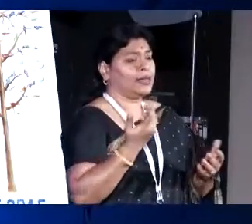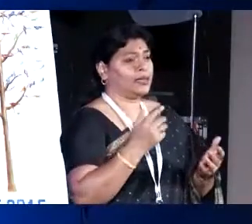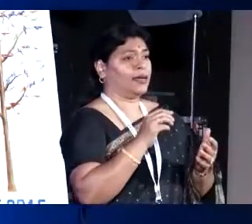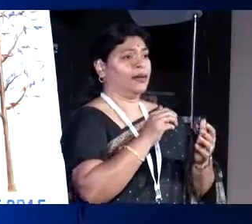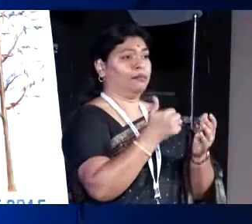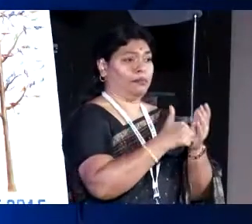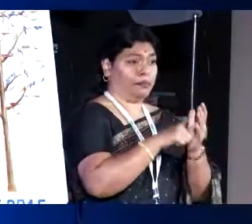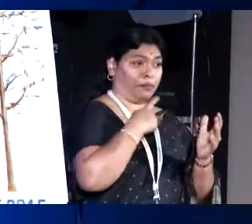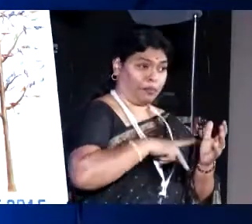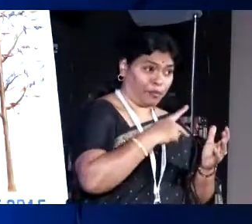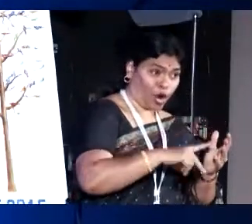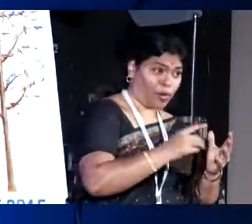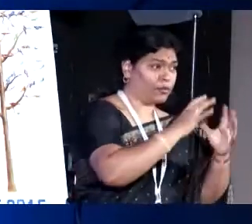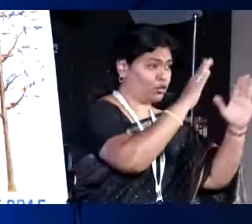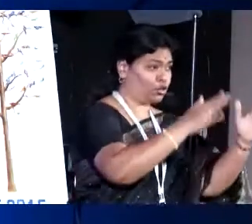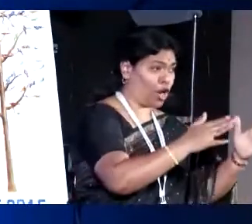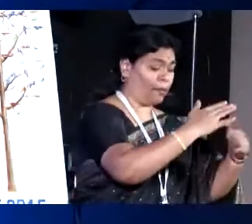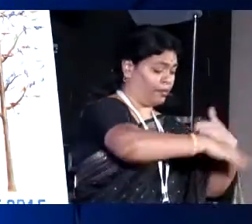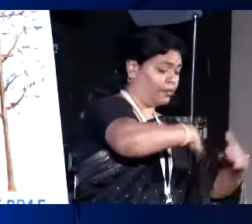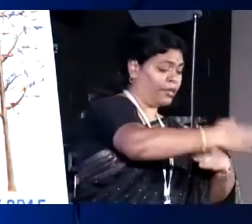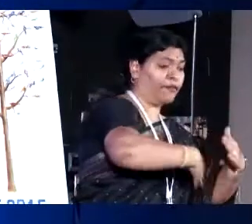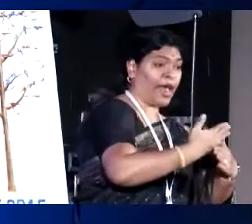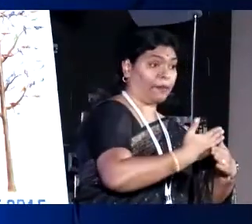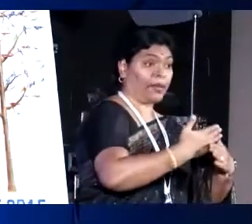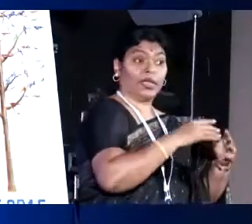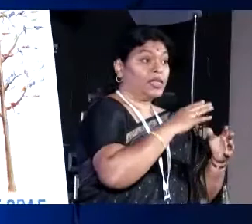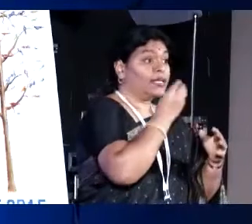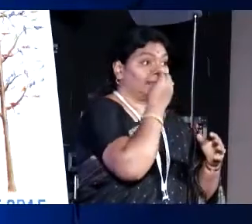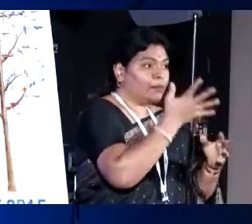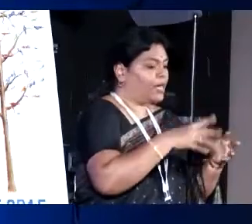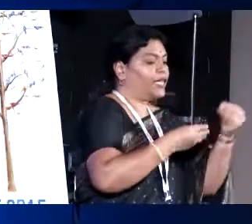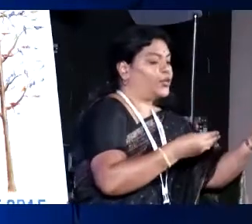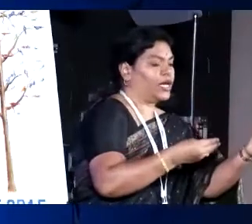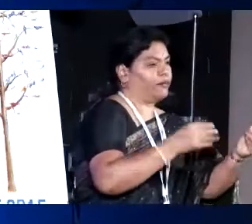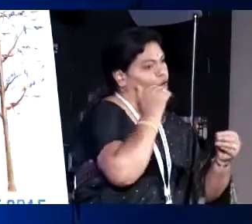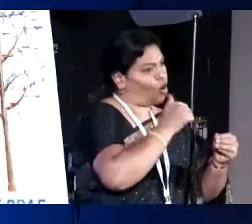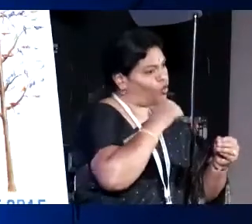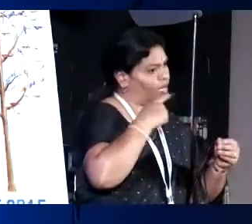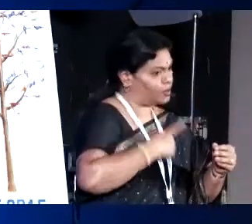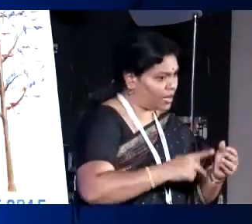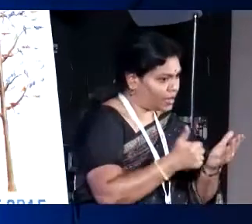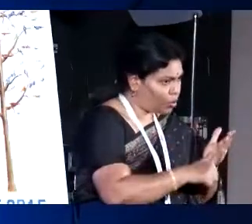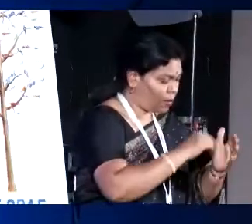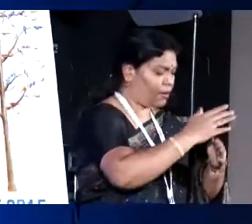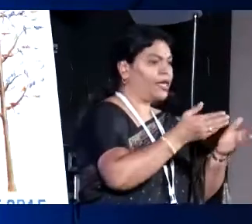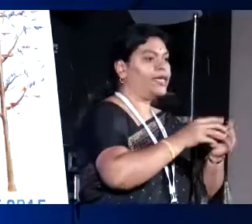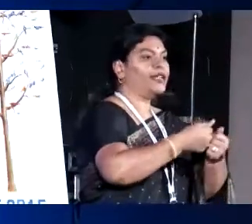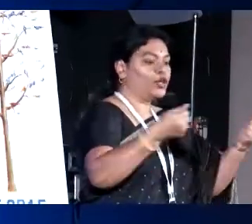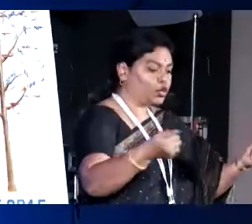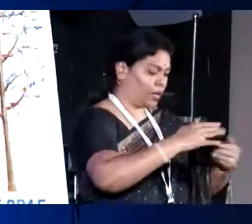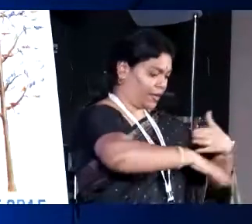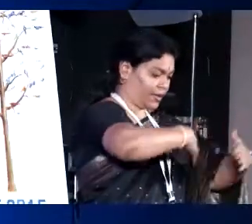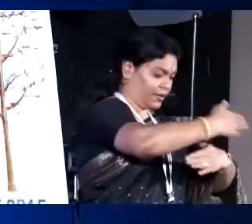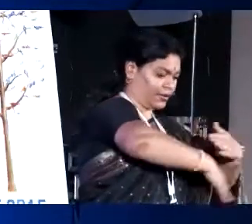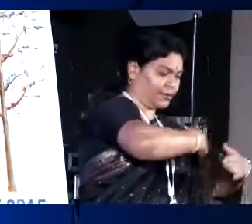The chemist or the shopkeeper will start wrapping, you know, in a black polythene or in a newspaper. You can